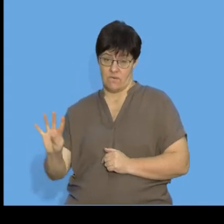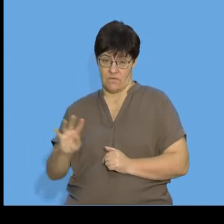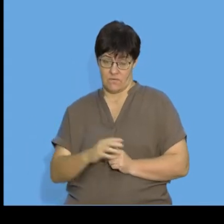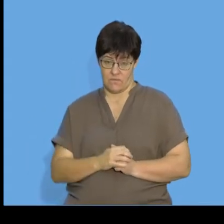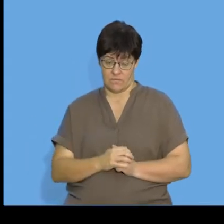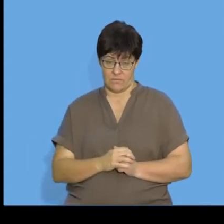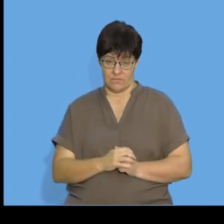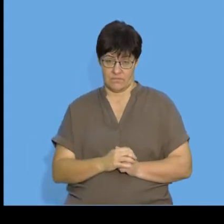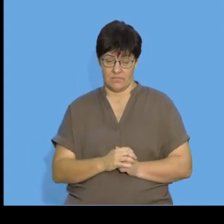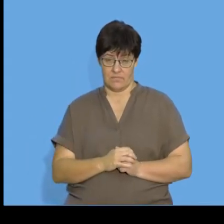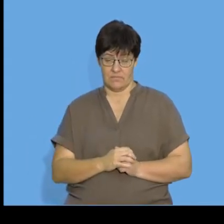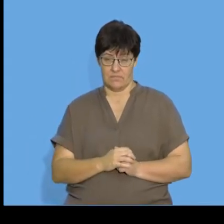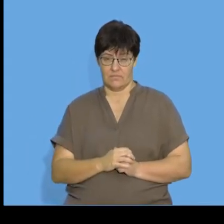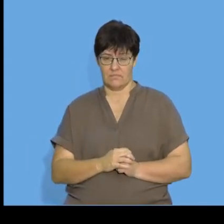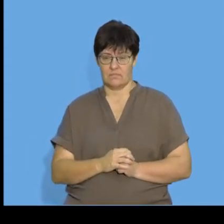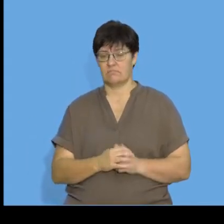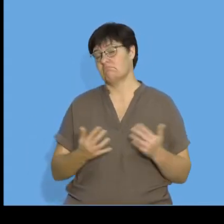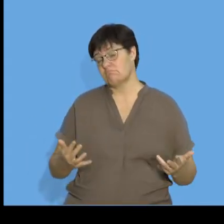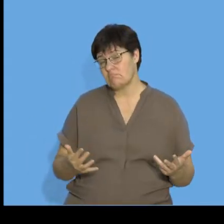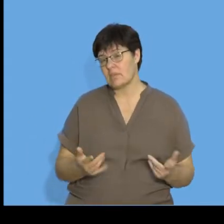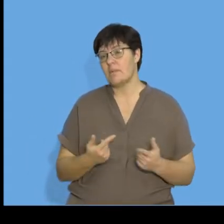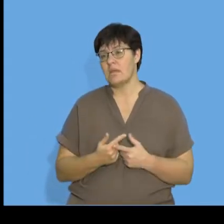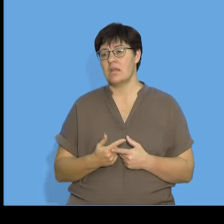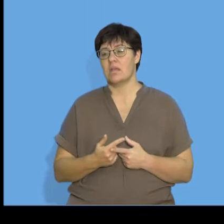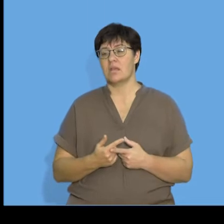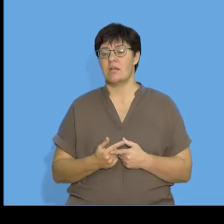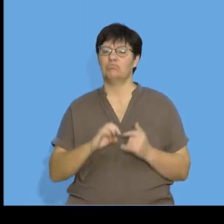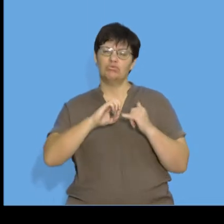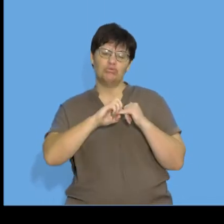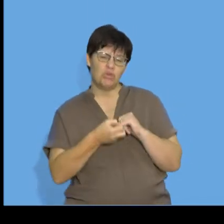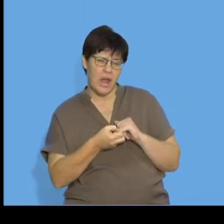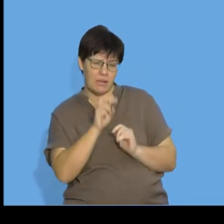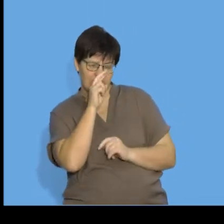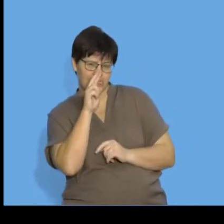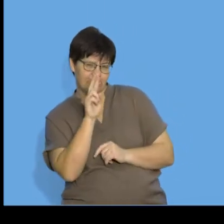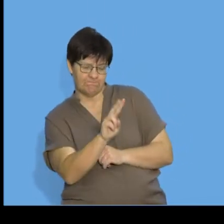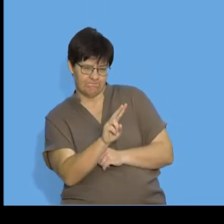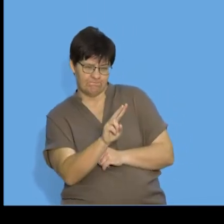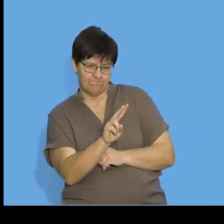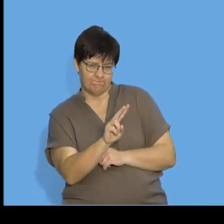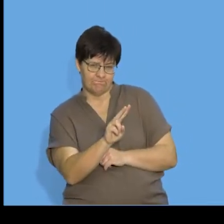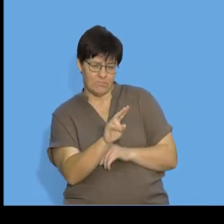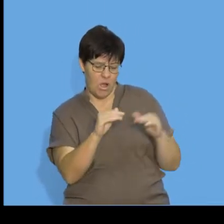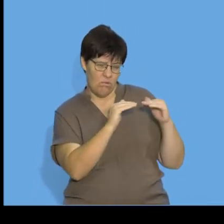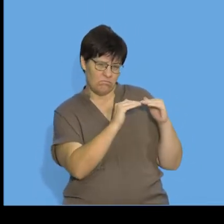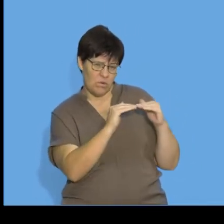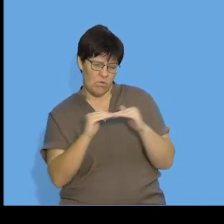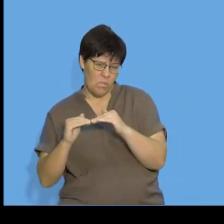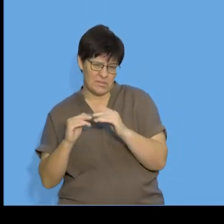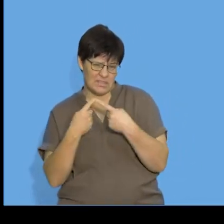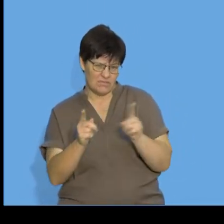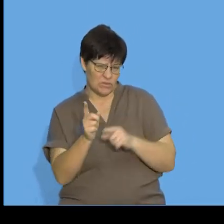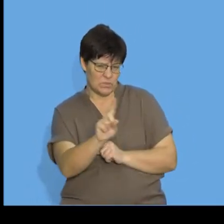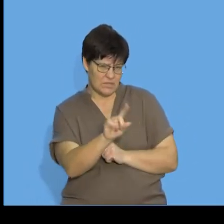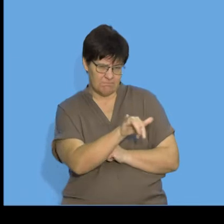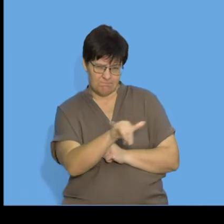four, and if I am first trying to look for my common difference, let's have